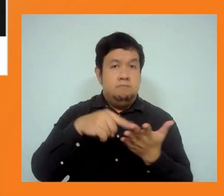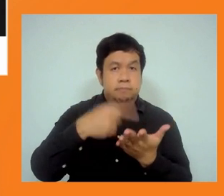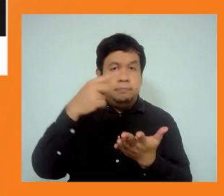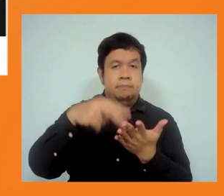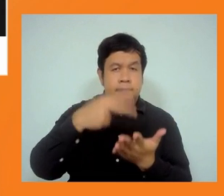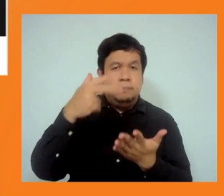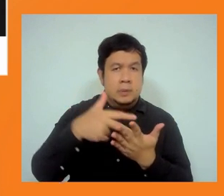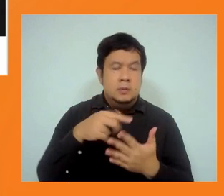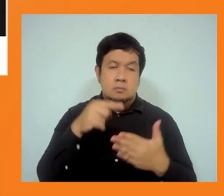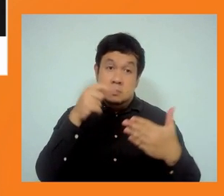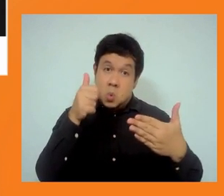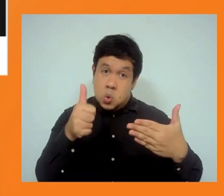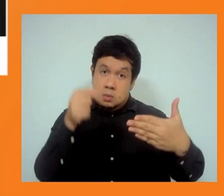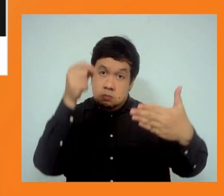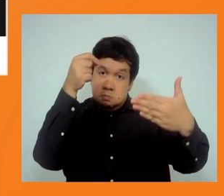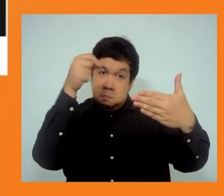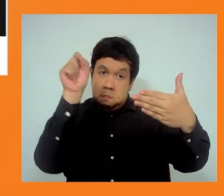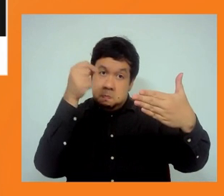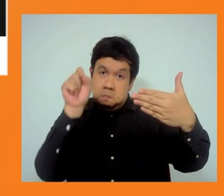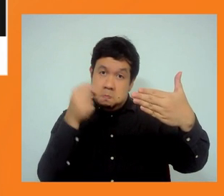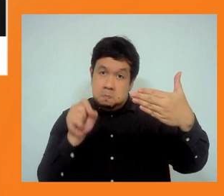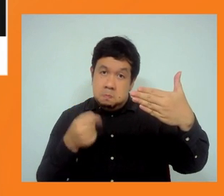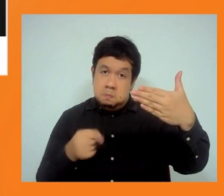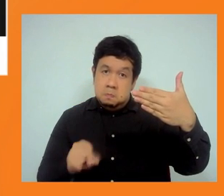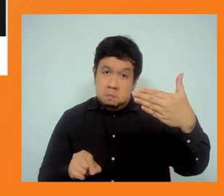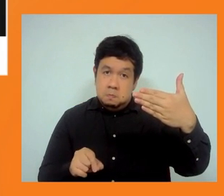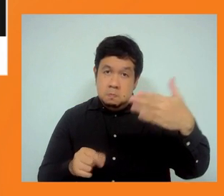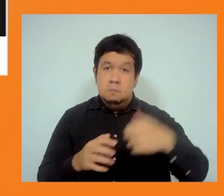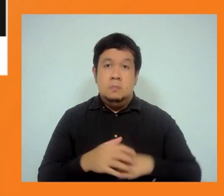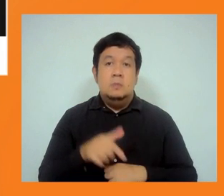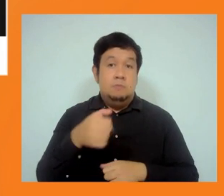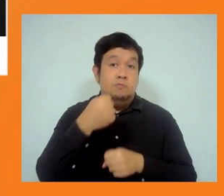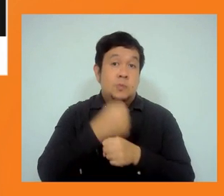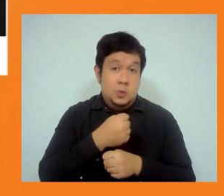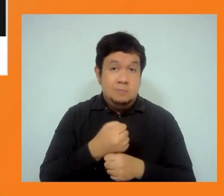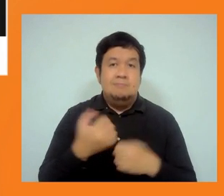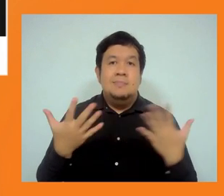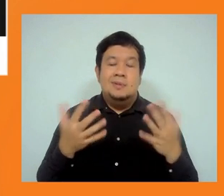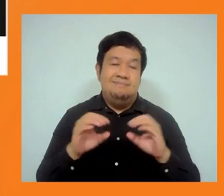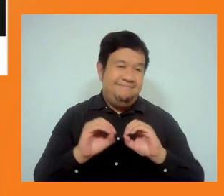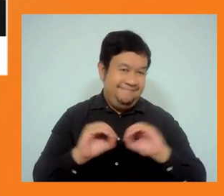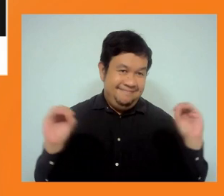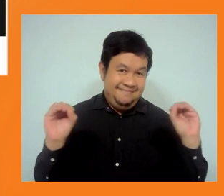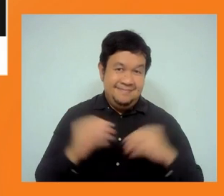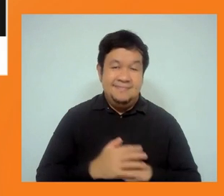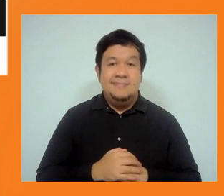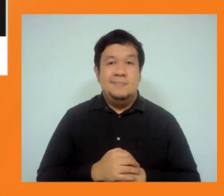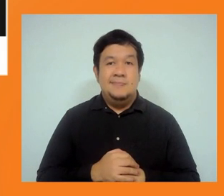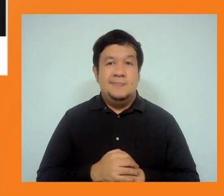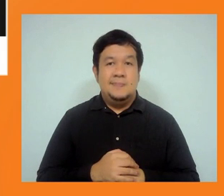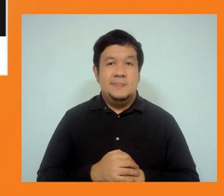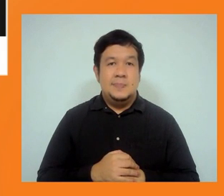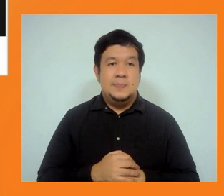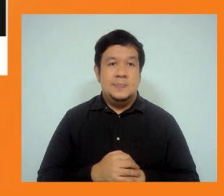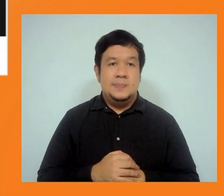but nothing happens. So, next slide, please. So, in other words,